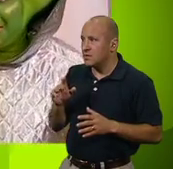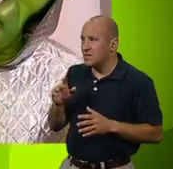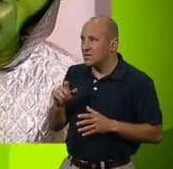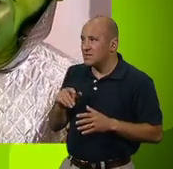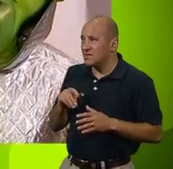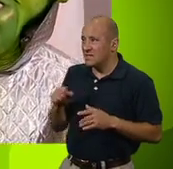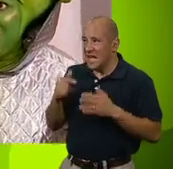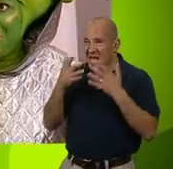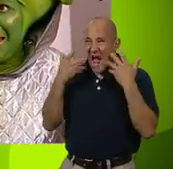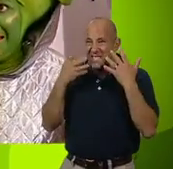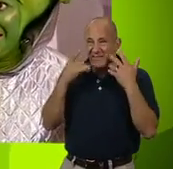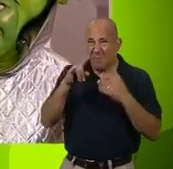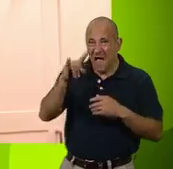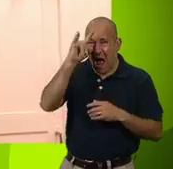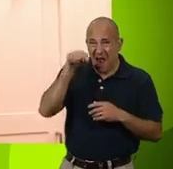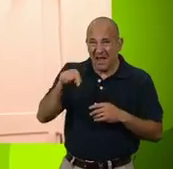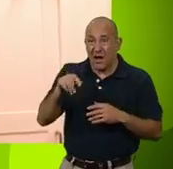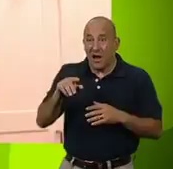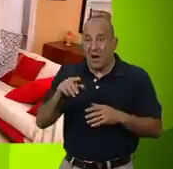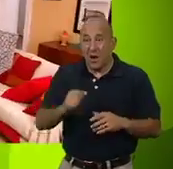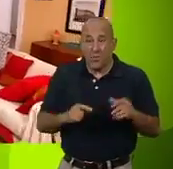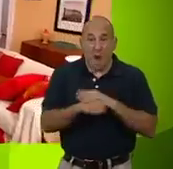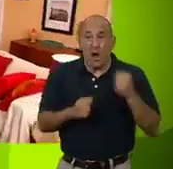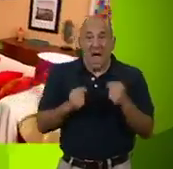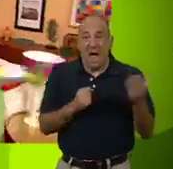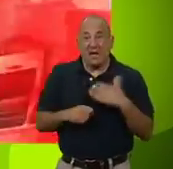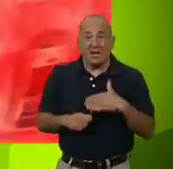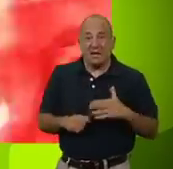It's the cat from hell! Run away!